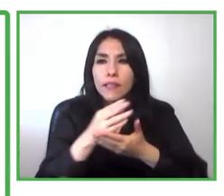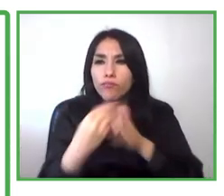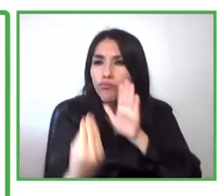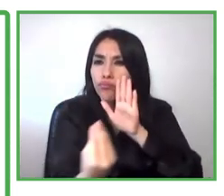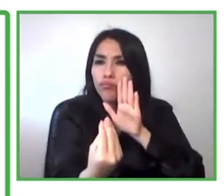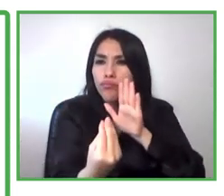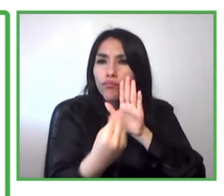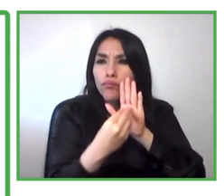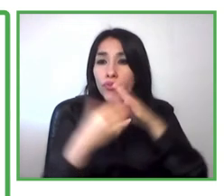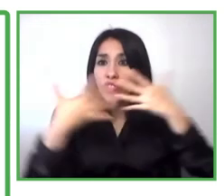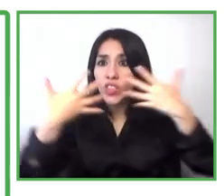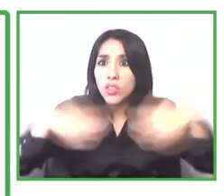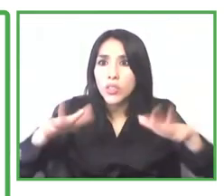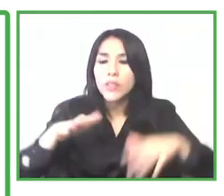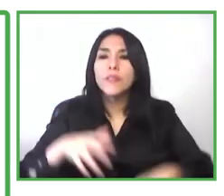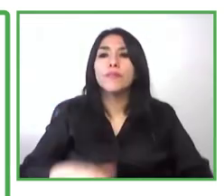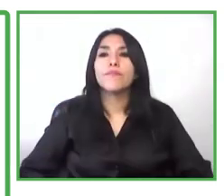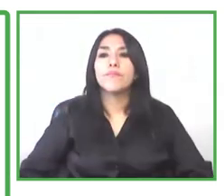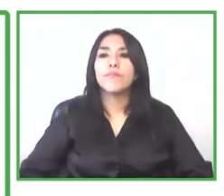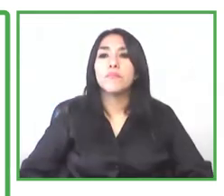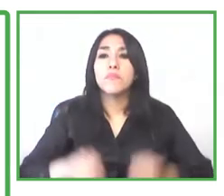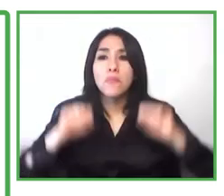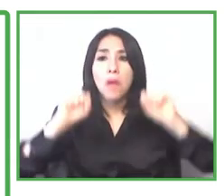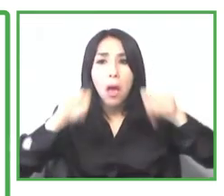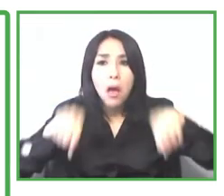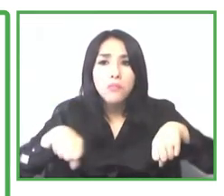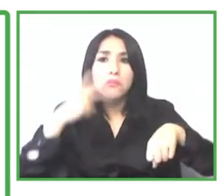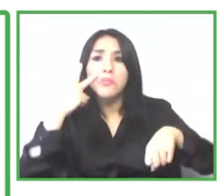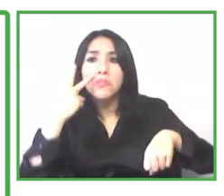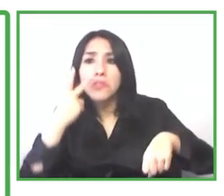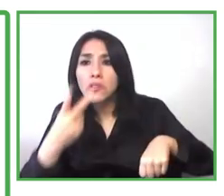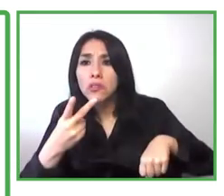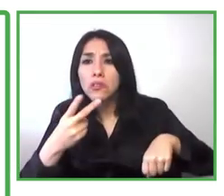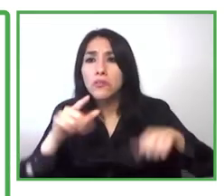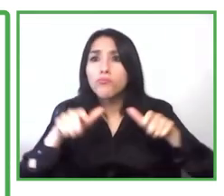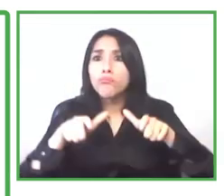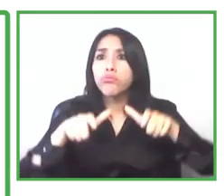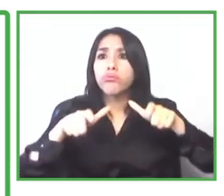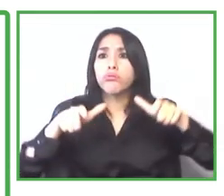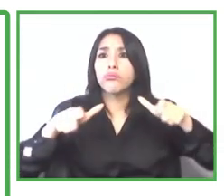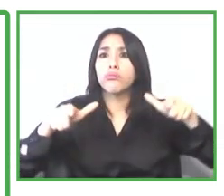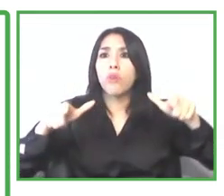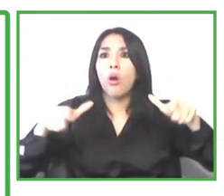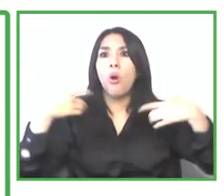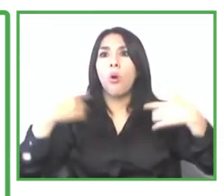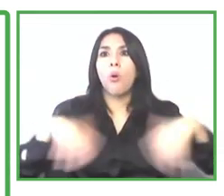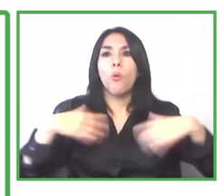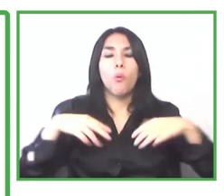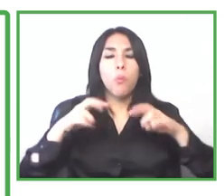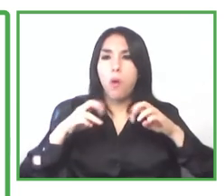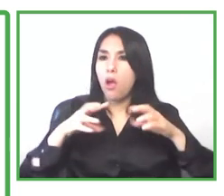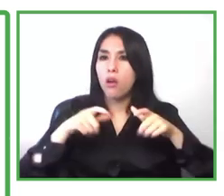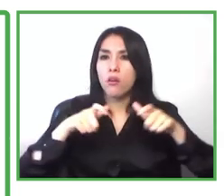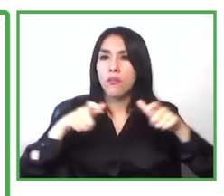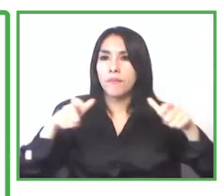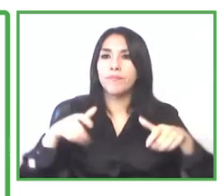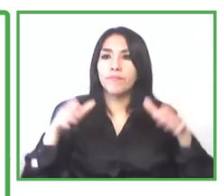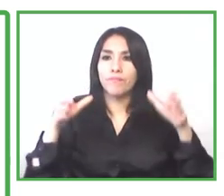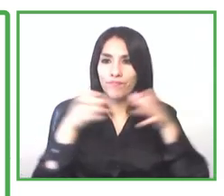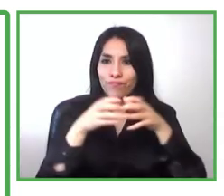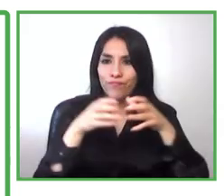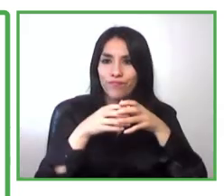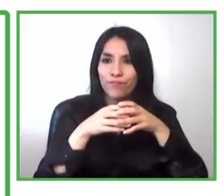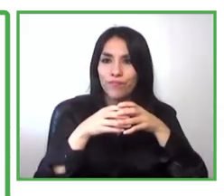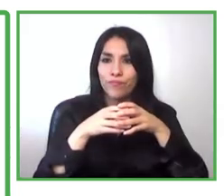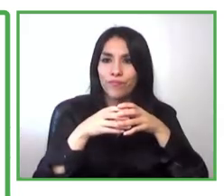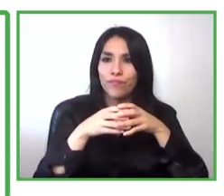itself from our our community our alumni community the only the problem of coffee that was has been a concern